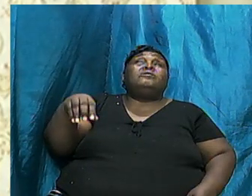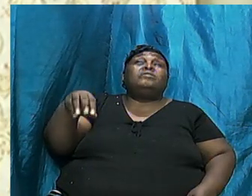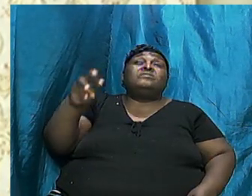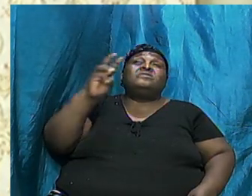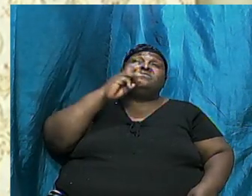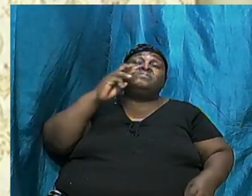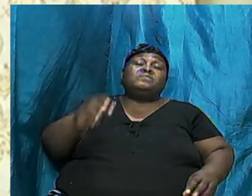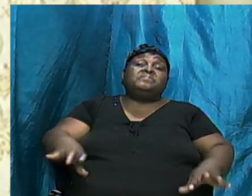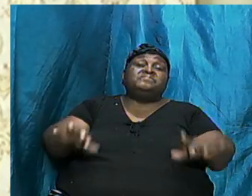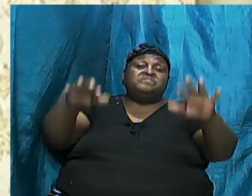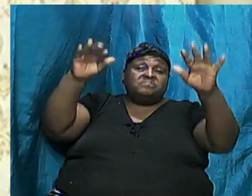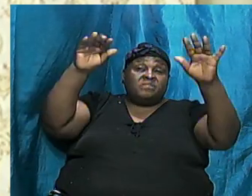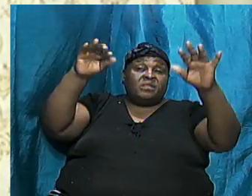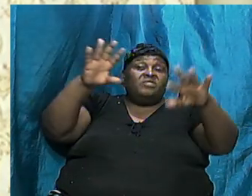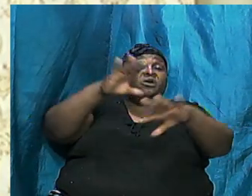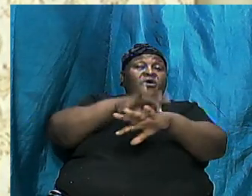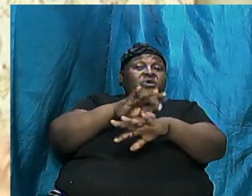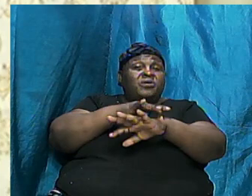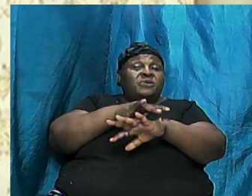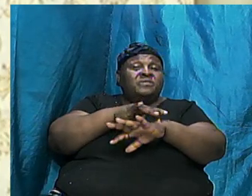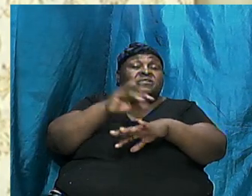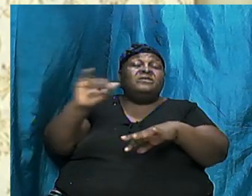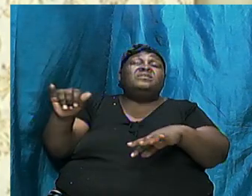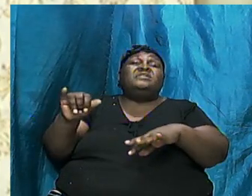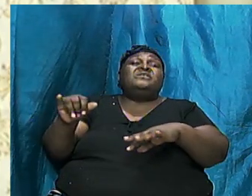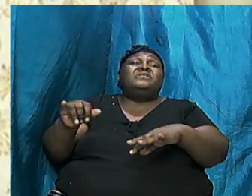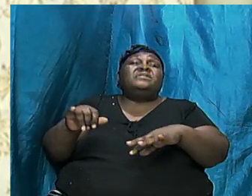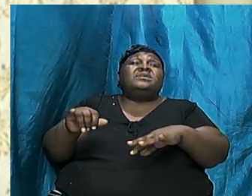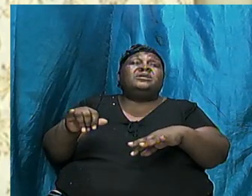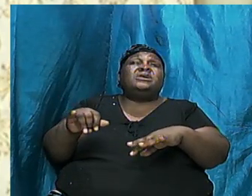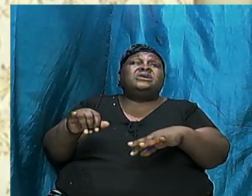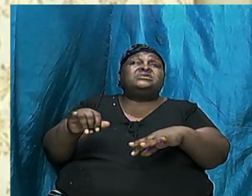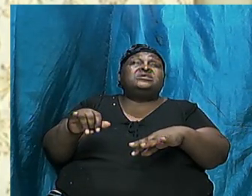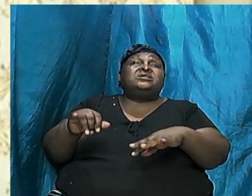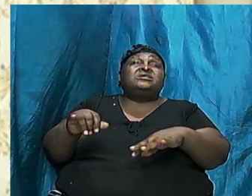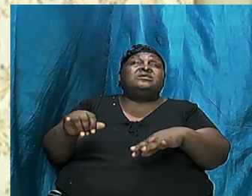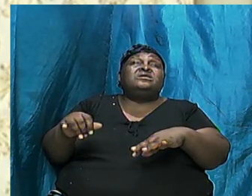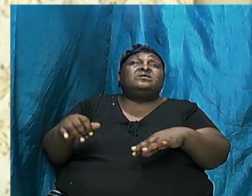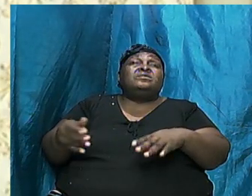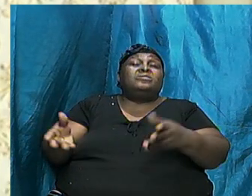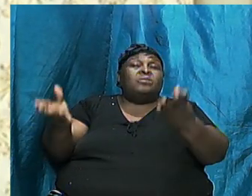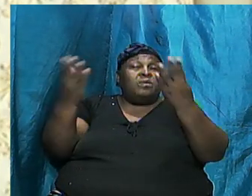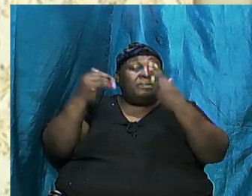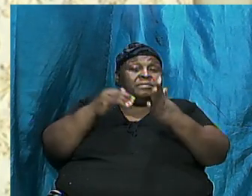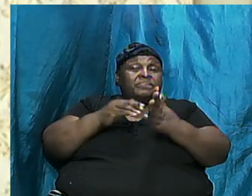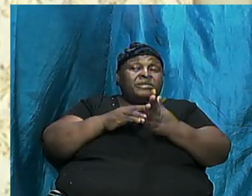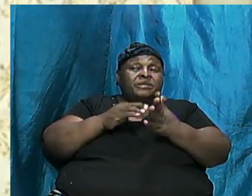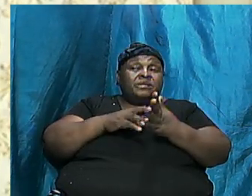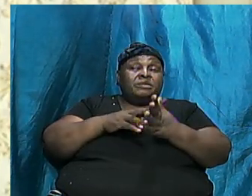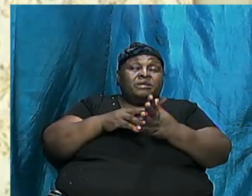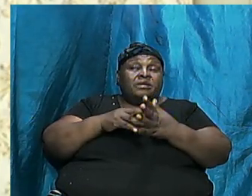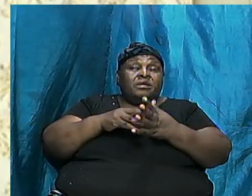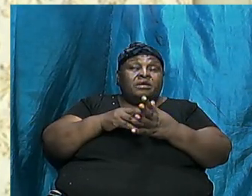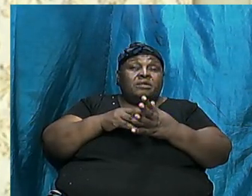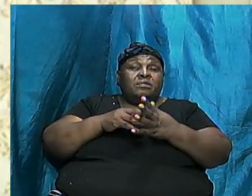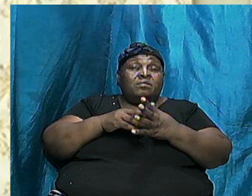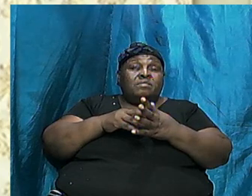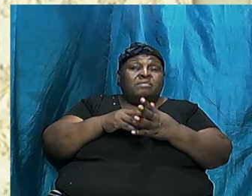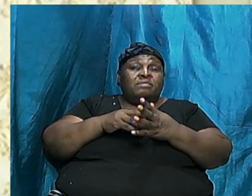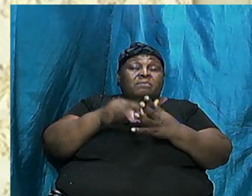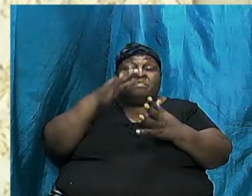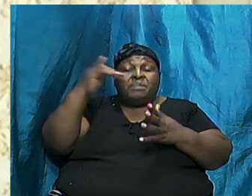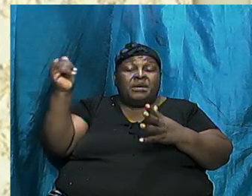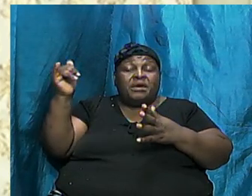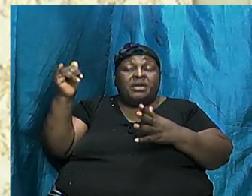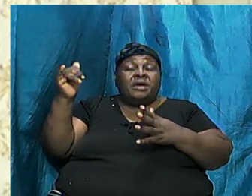was repopulated or replenished had to come about via the lines